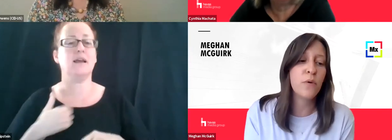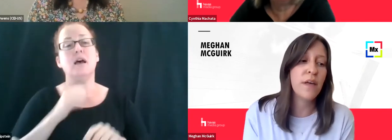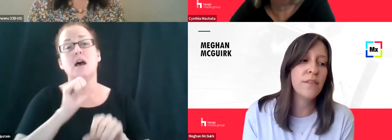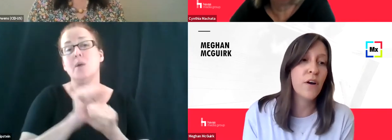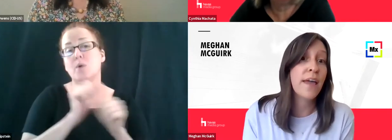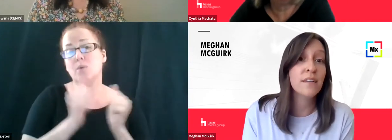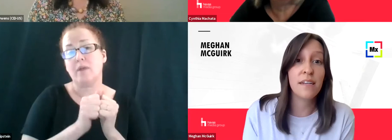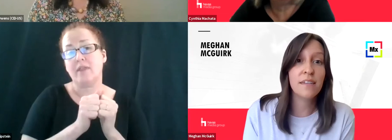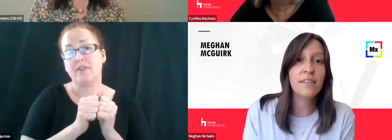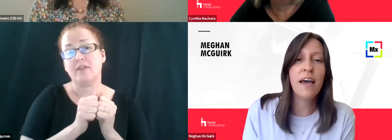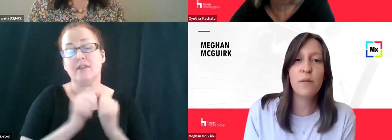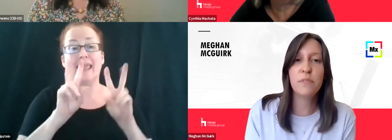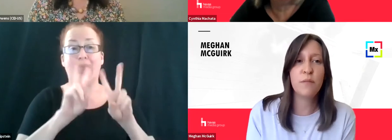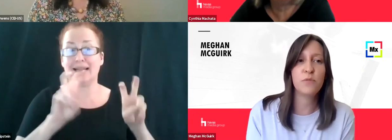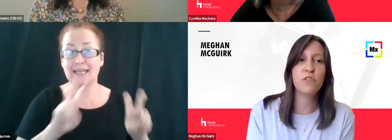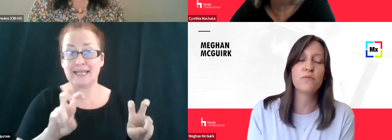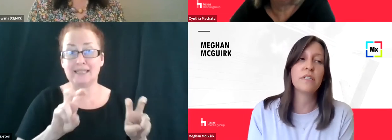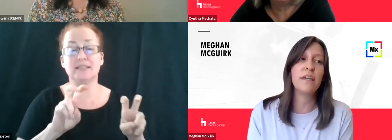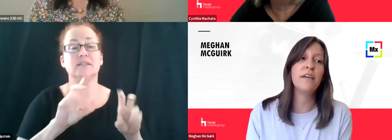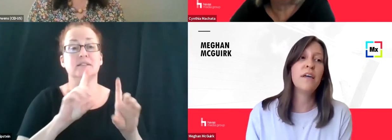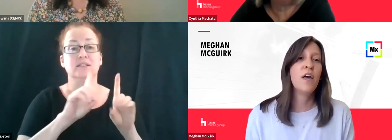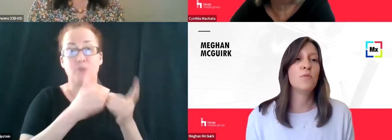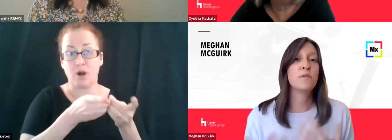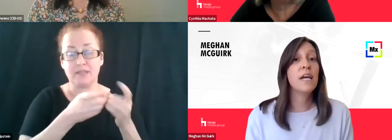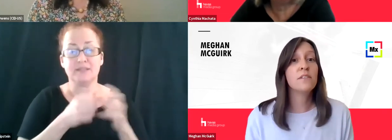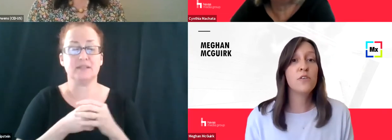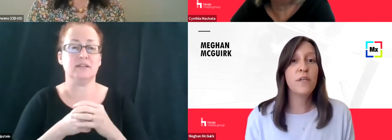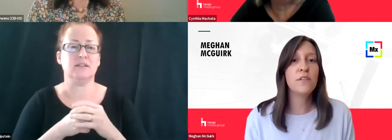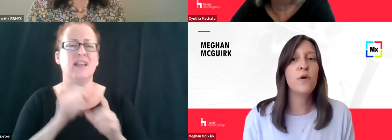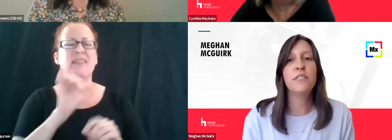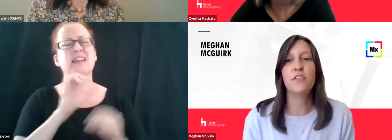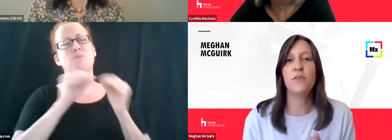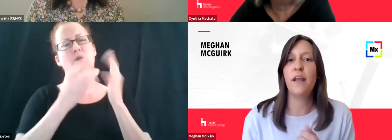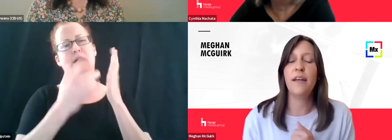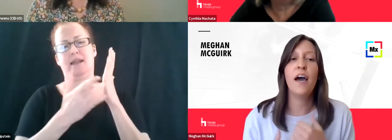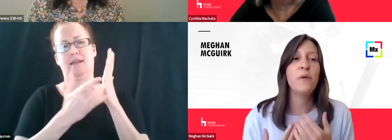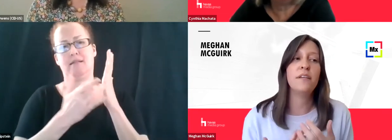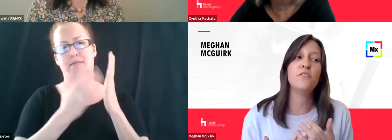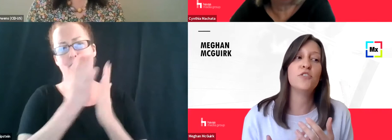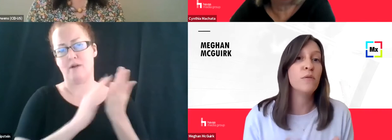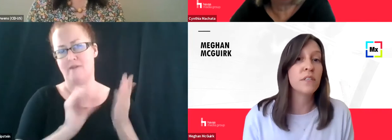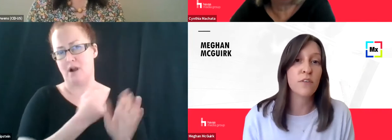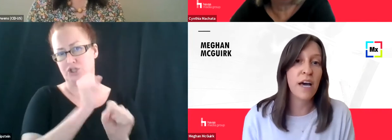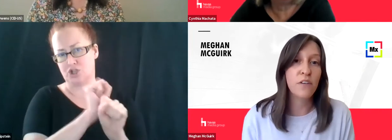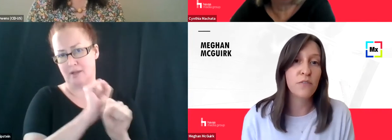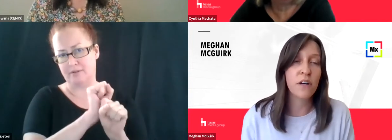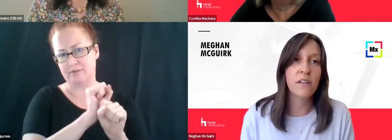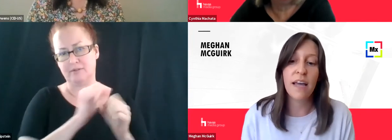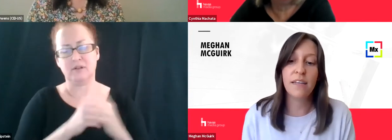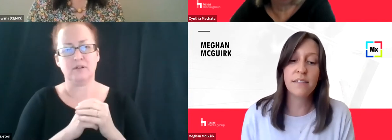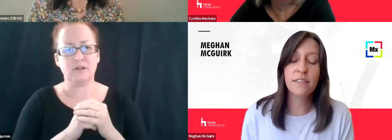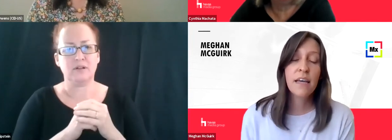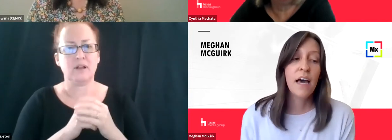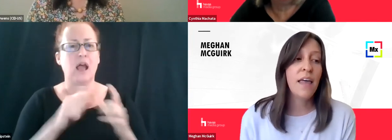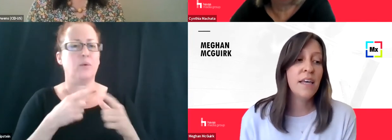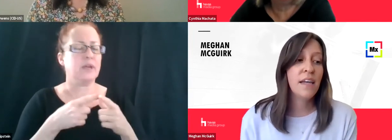closely with our analytics and ad ops teams, which is really the more technical piece of what we do and how we show and deliver value for our